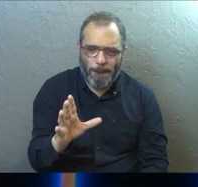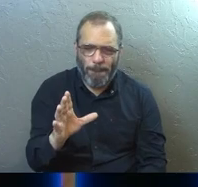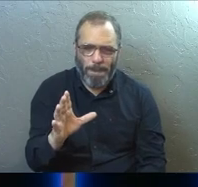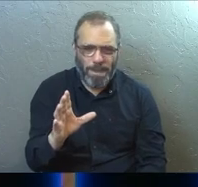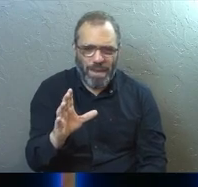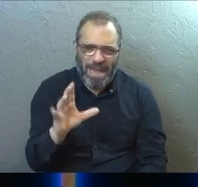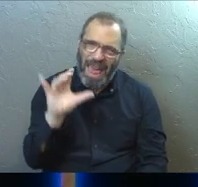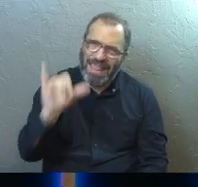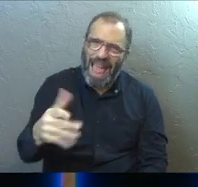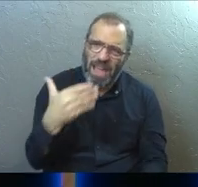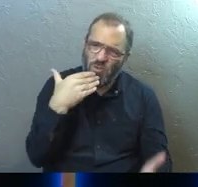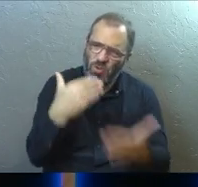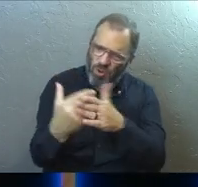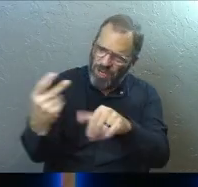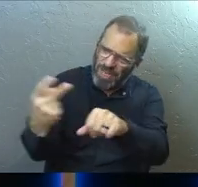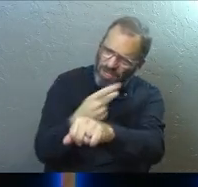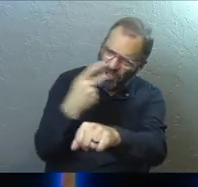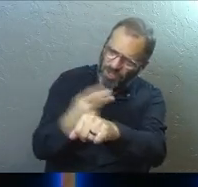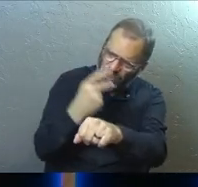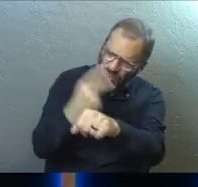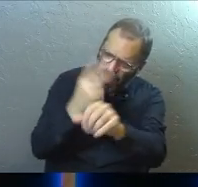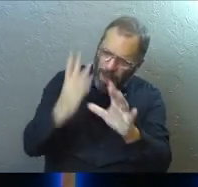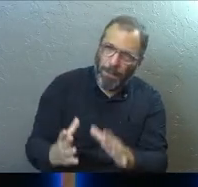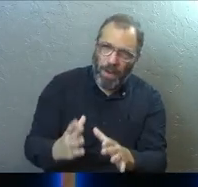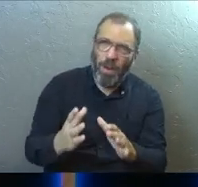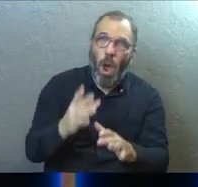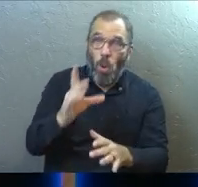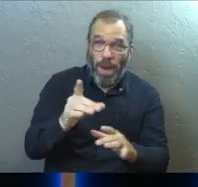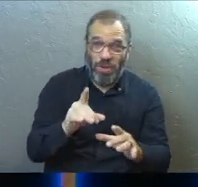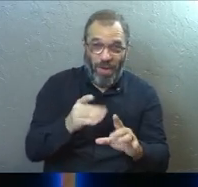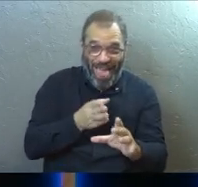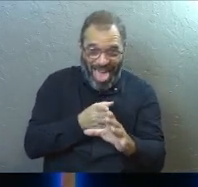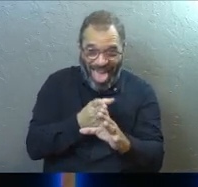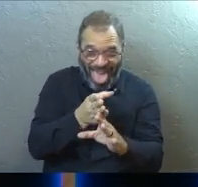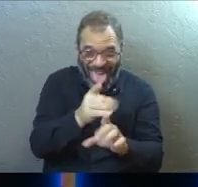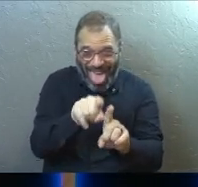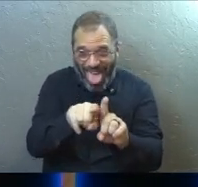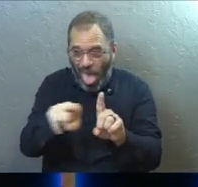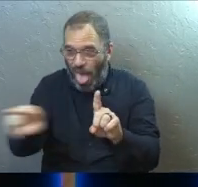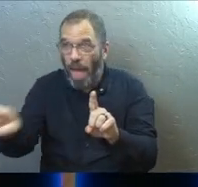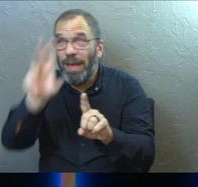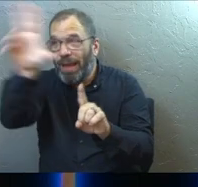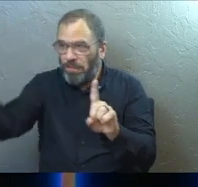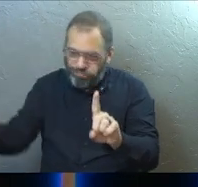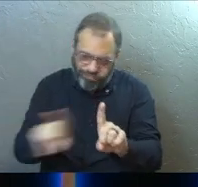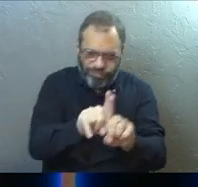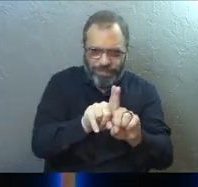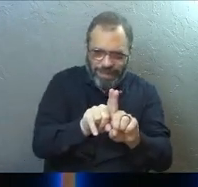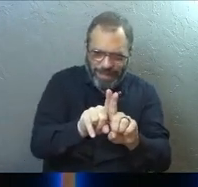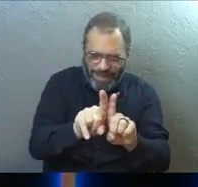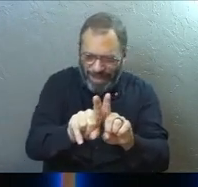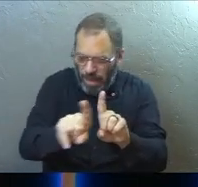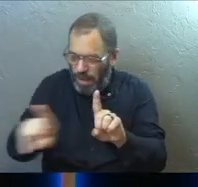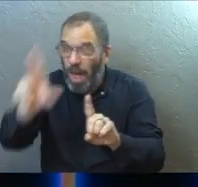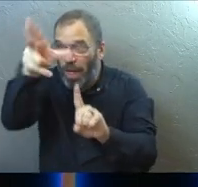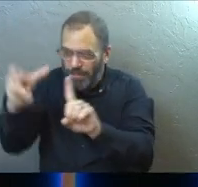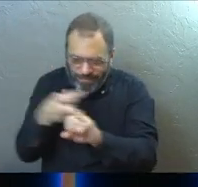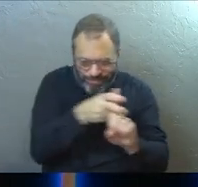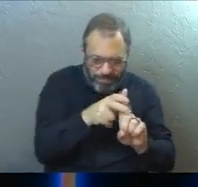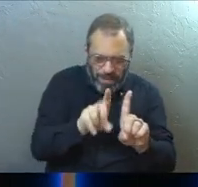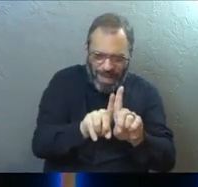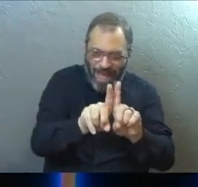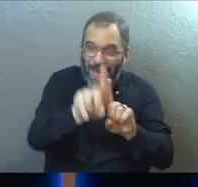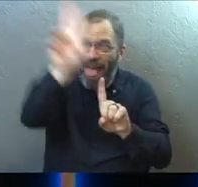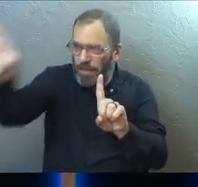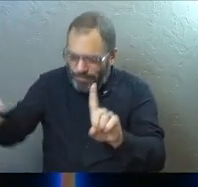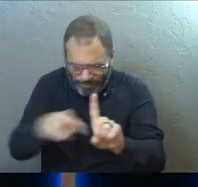But I mean that good shepherd every time he's slid off the path is going to be dragging you back on and dragging you back on. Right? Because he loves you,